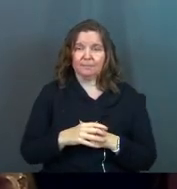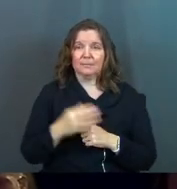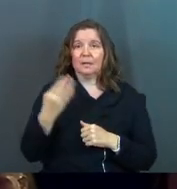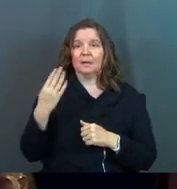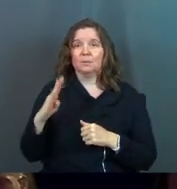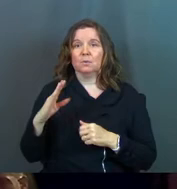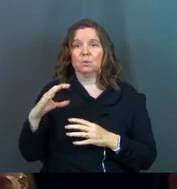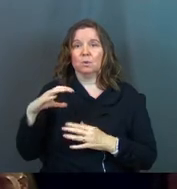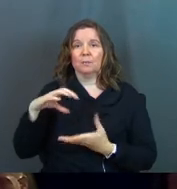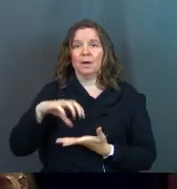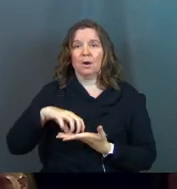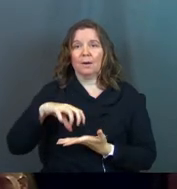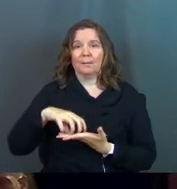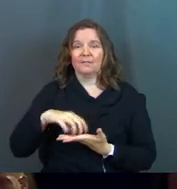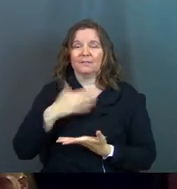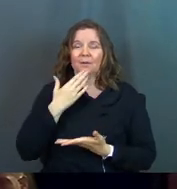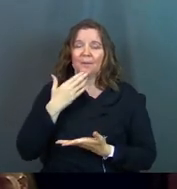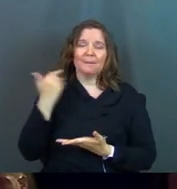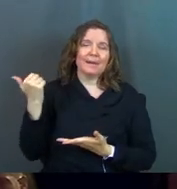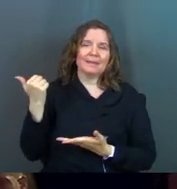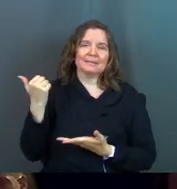Blueberry muffins are the best muffins.